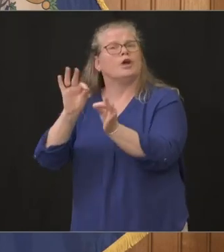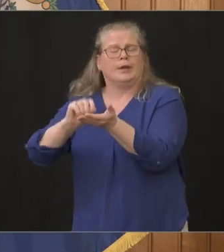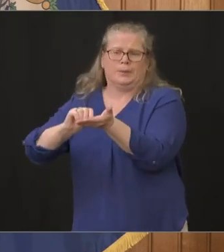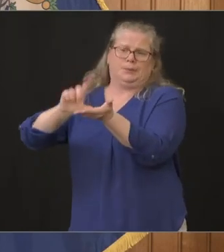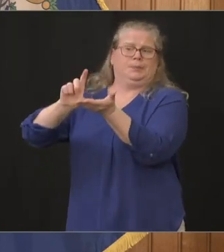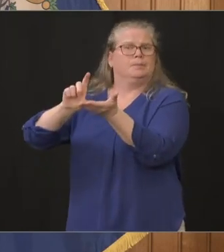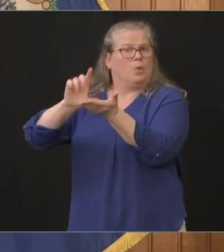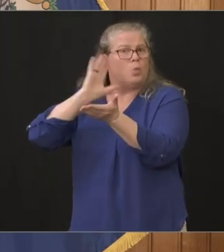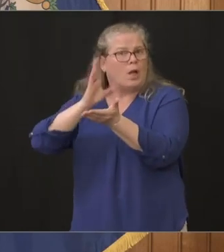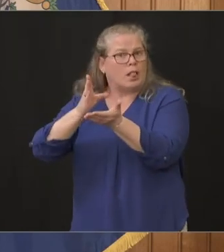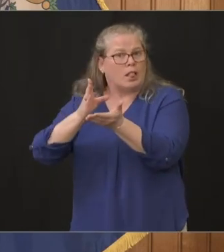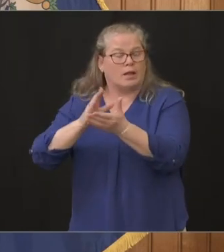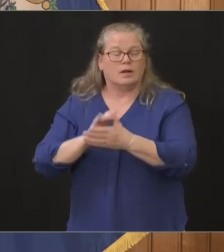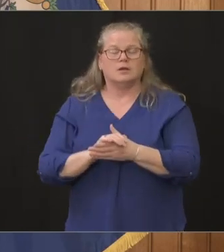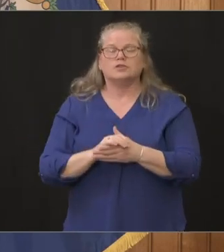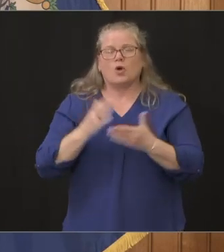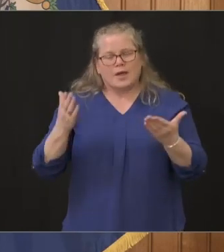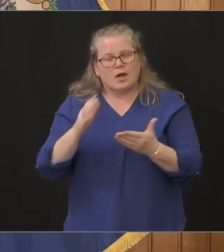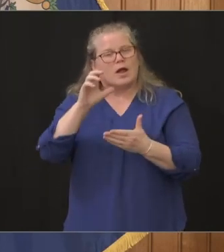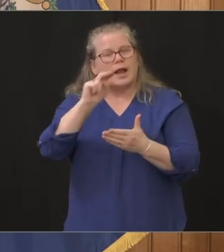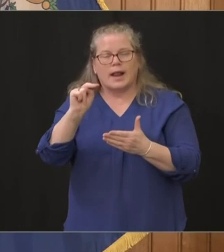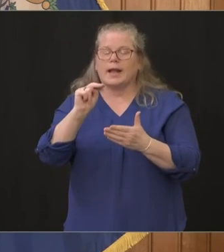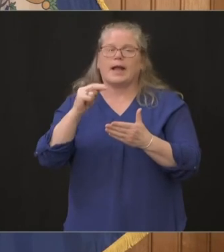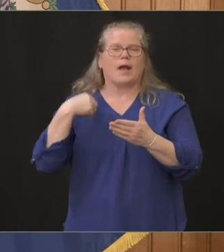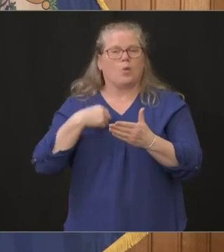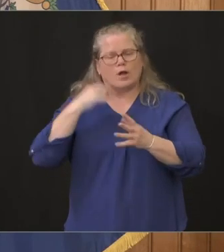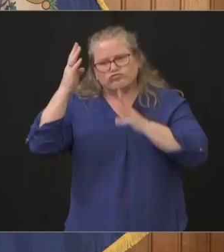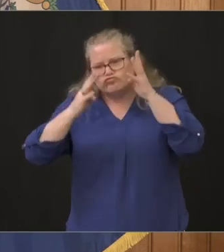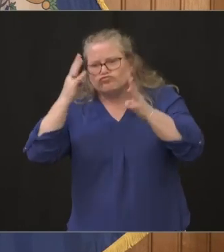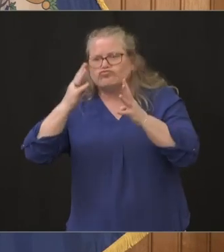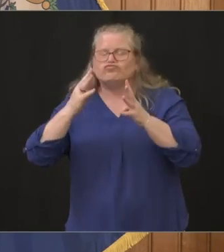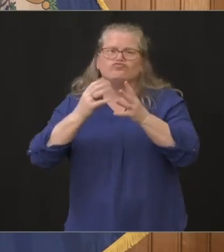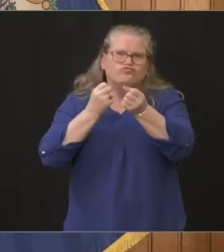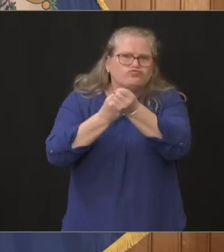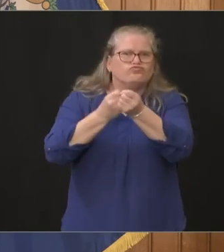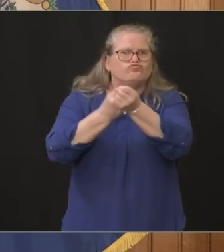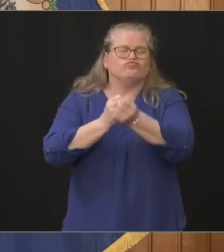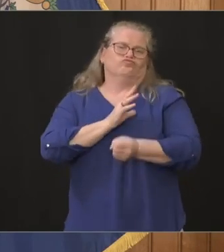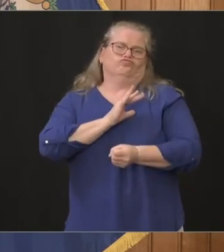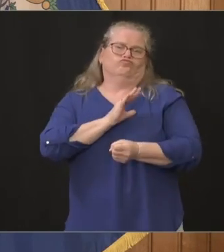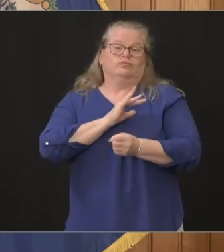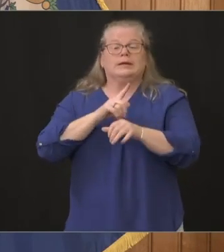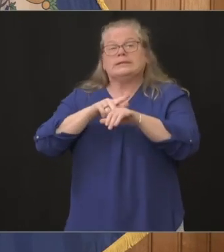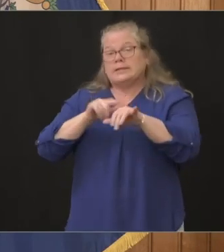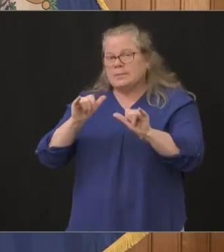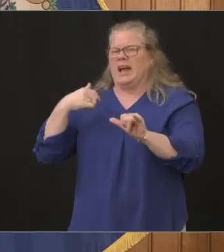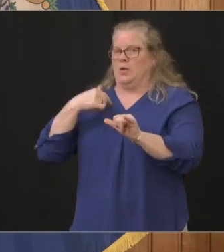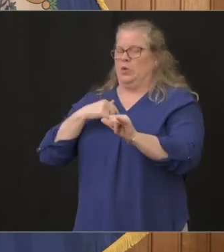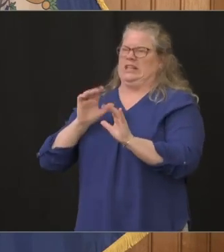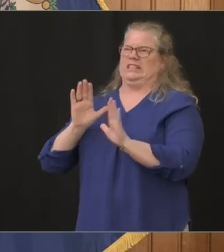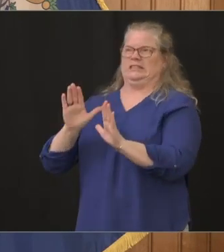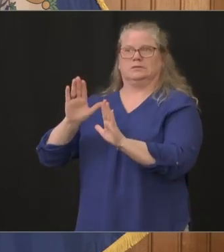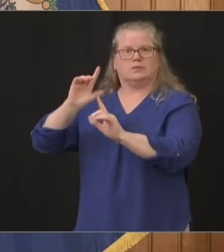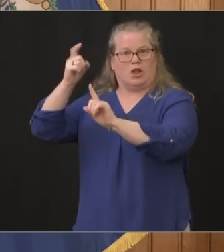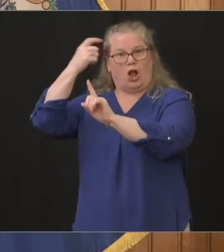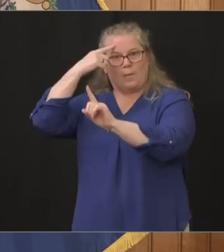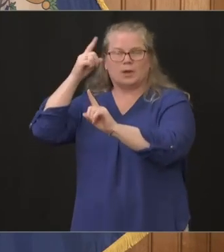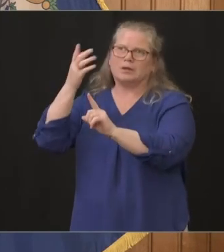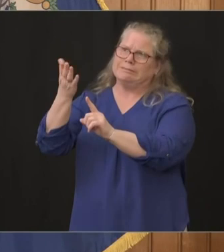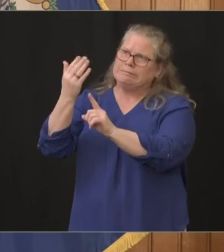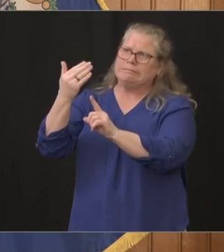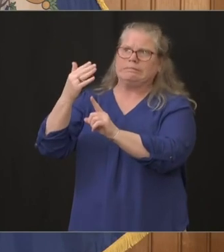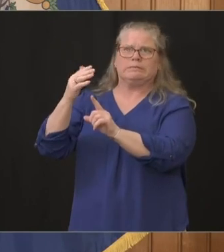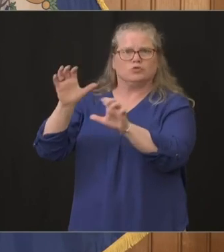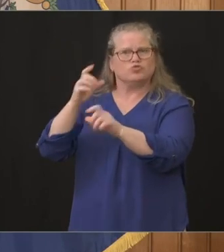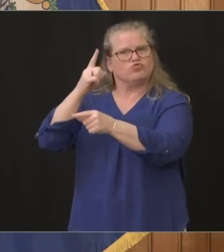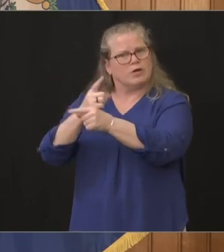time we push every day the federal government to do the right thing and we do need volunteers younger